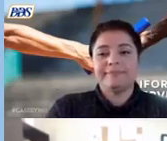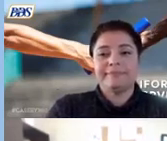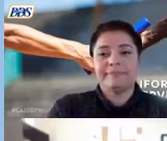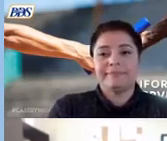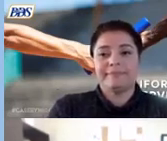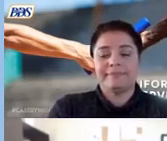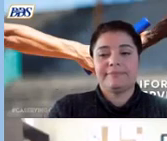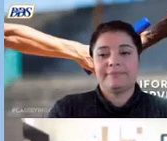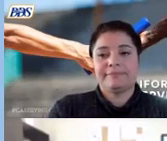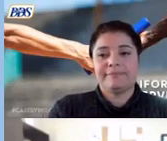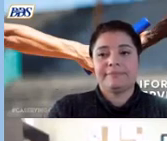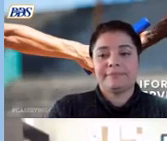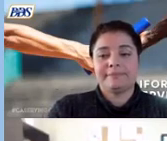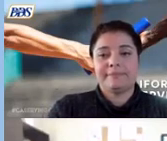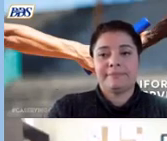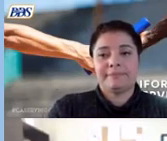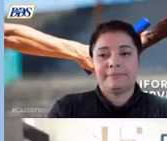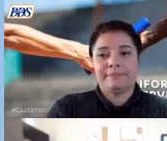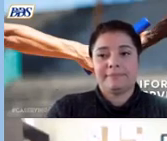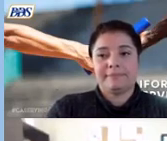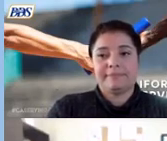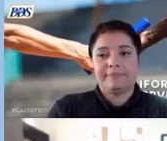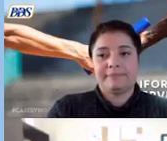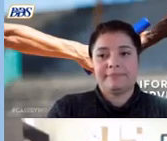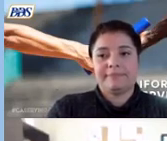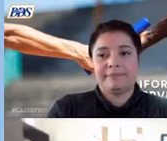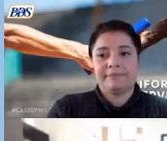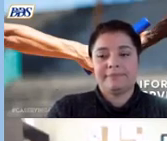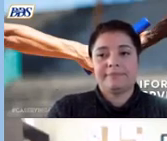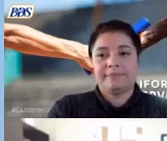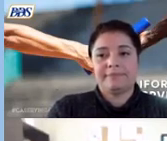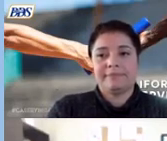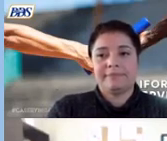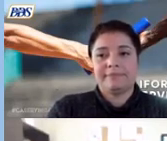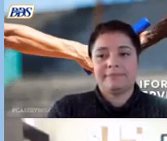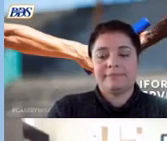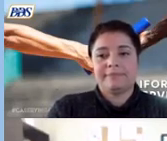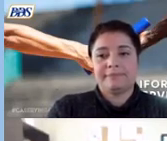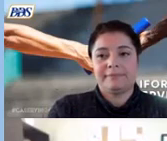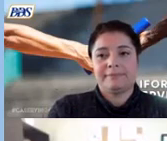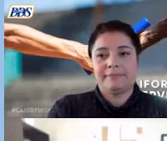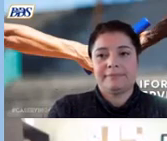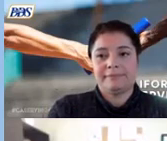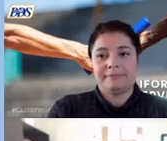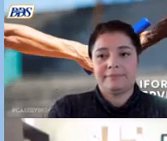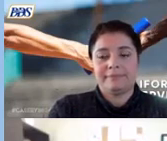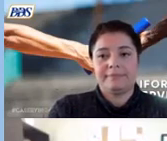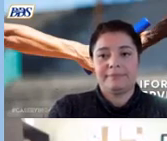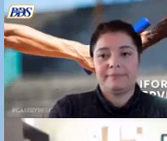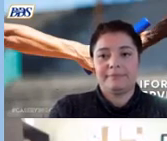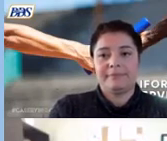data that gives us valuable information across broad demographic categories uh the ones that were established by the legislation